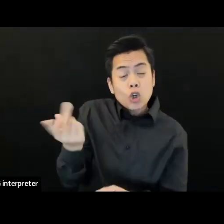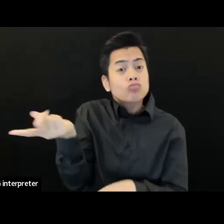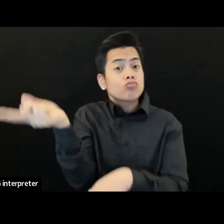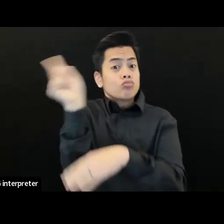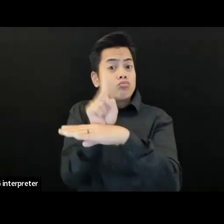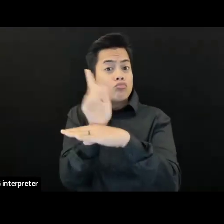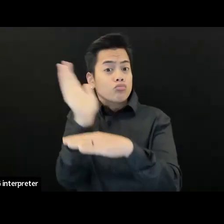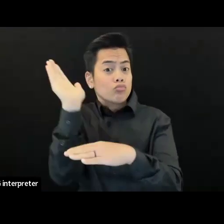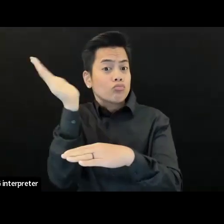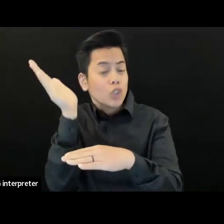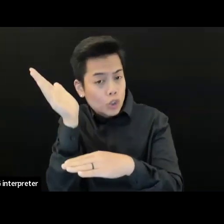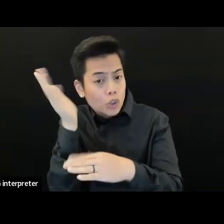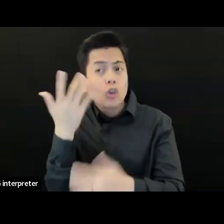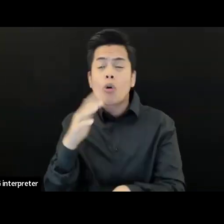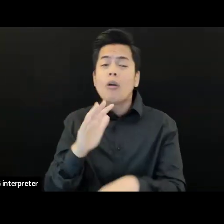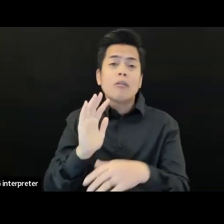50 uniform chairs.